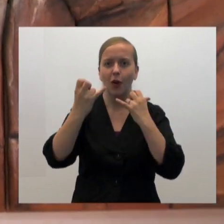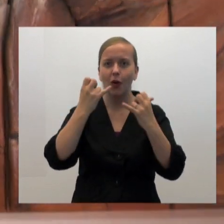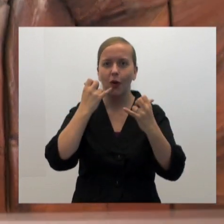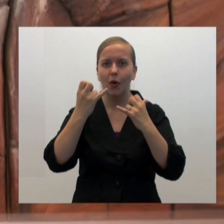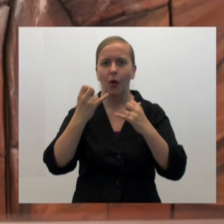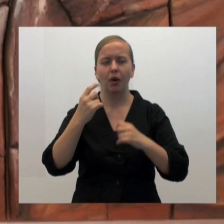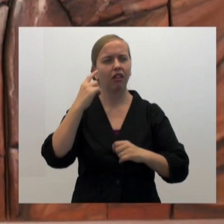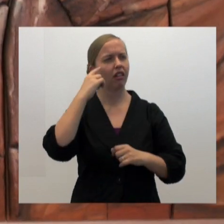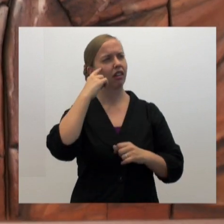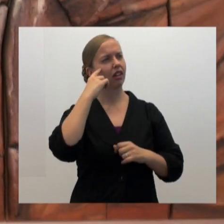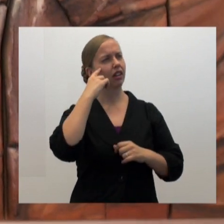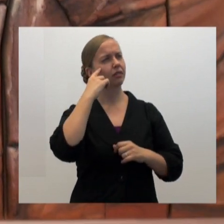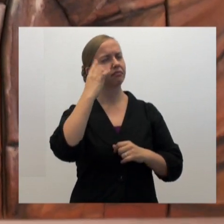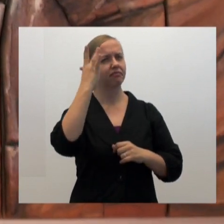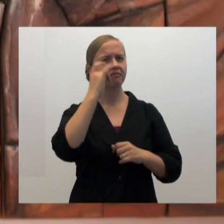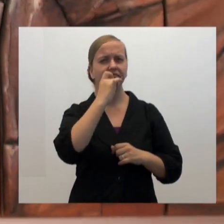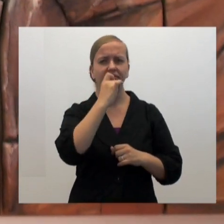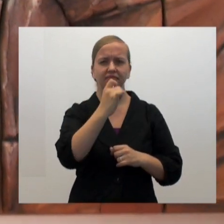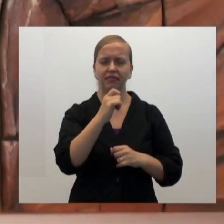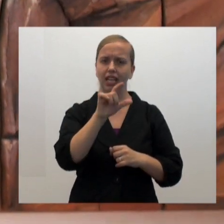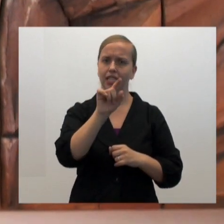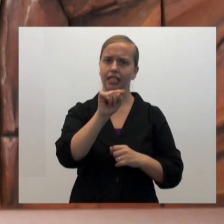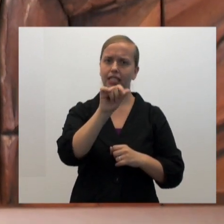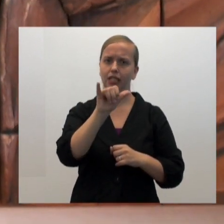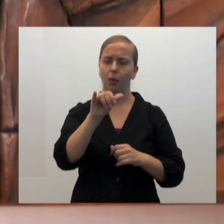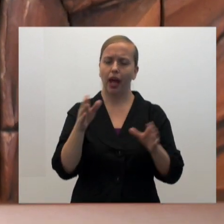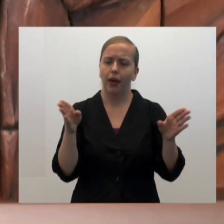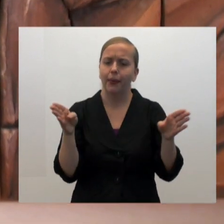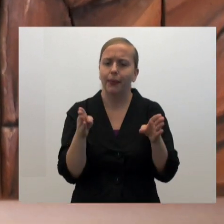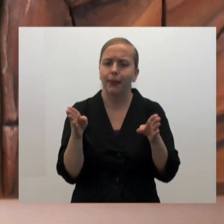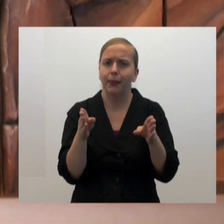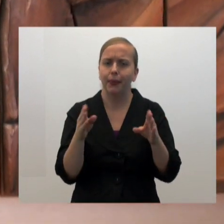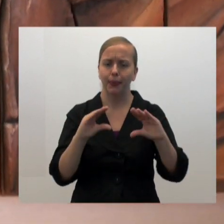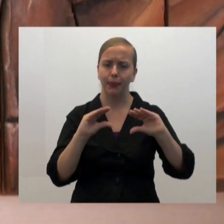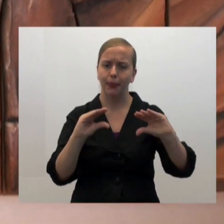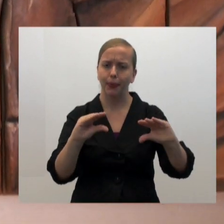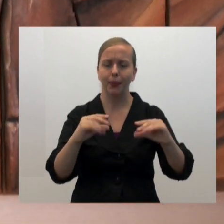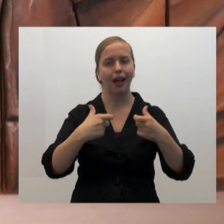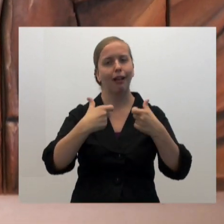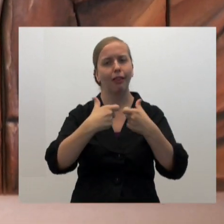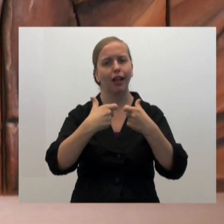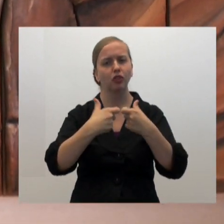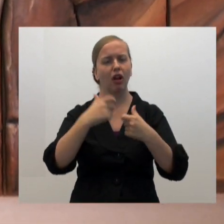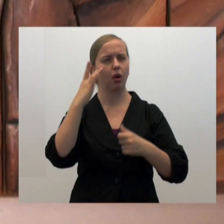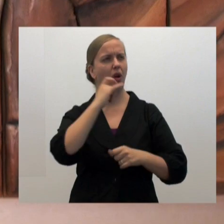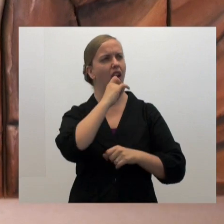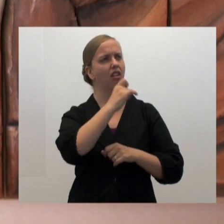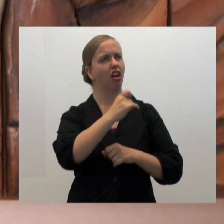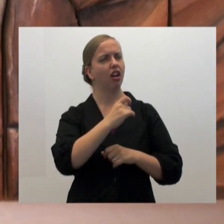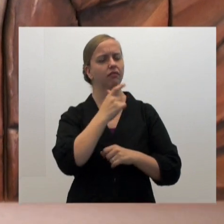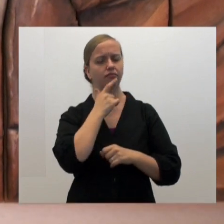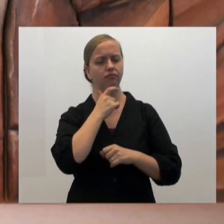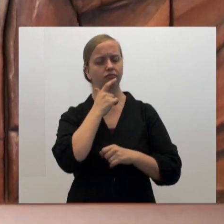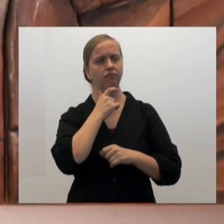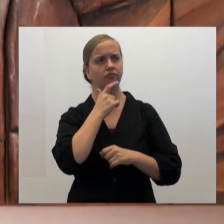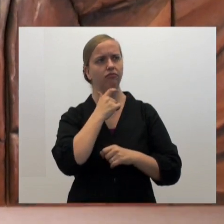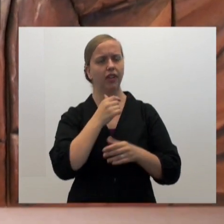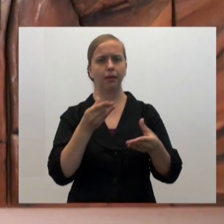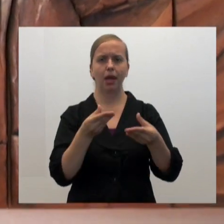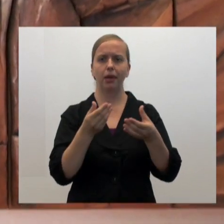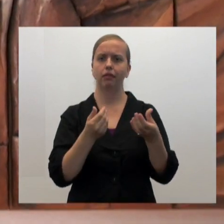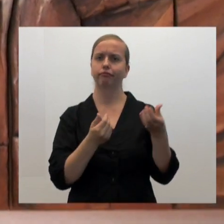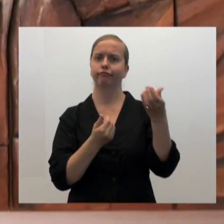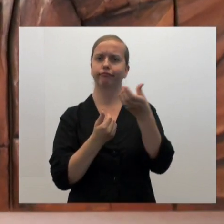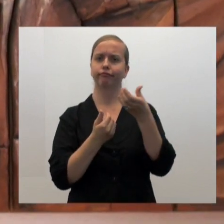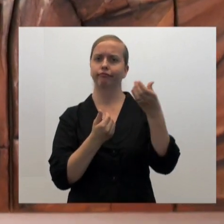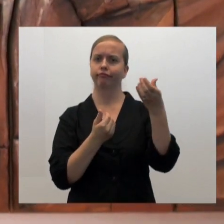conversations. It came to mind that maybe we could make a TTY much smaller and all electronic, and perhaps